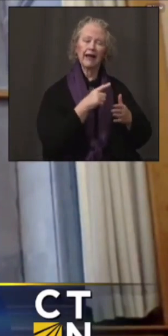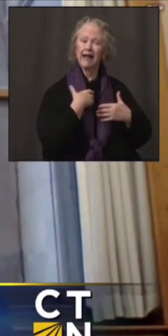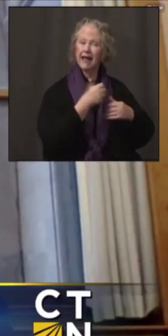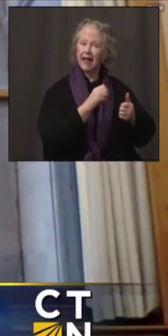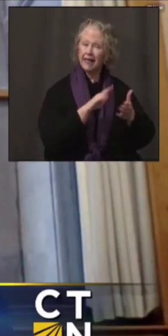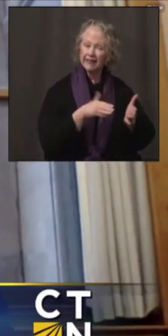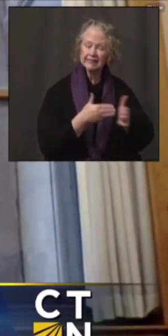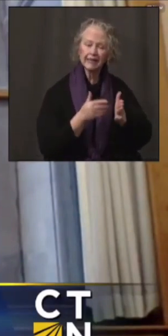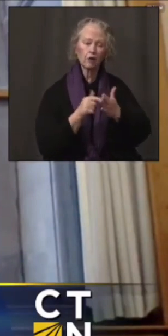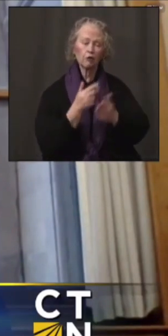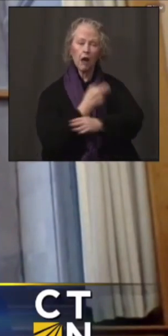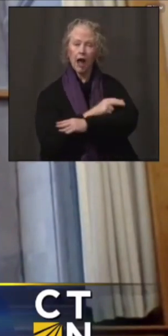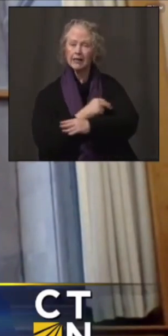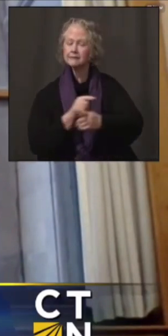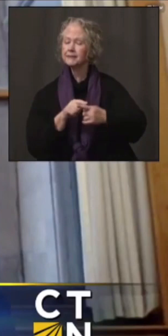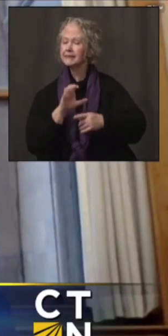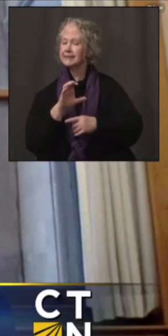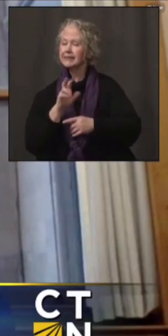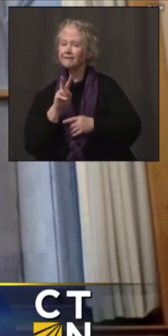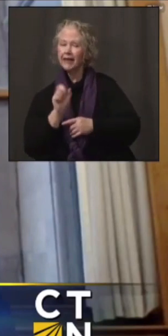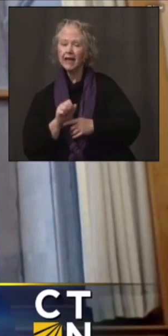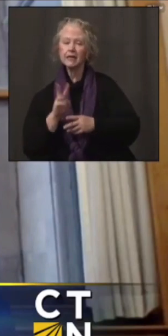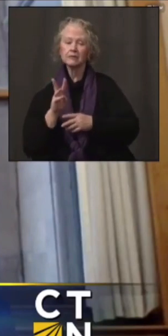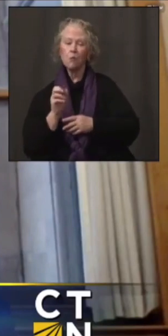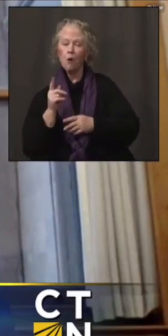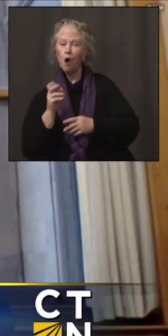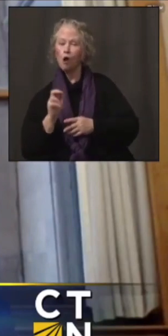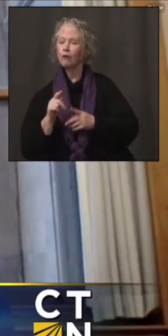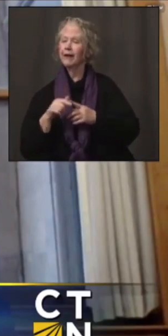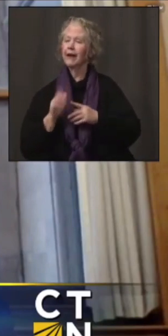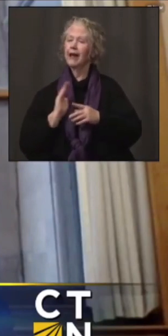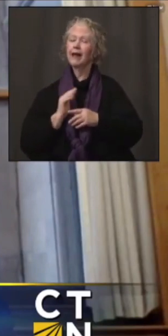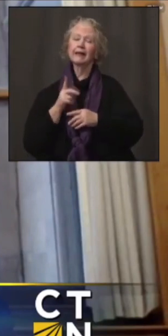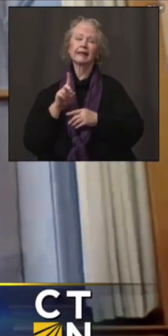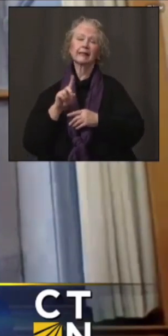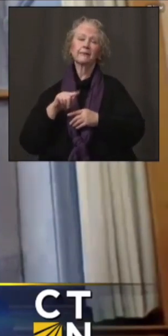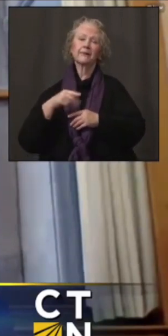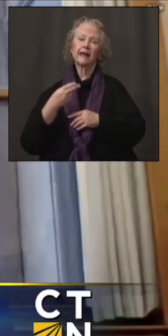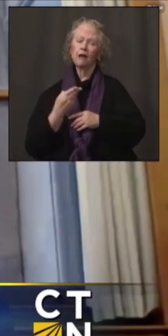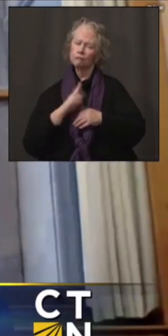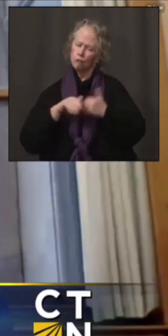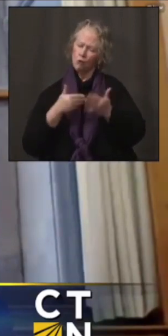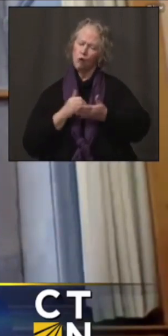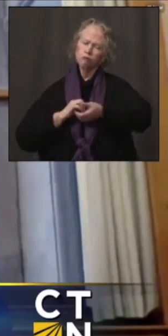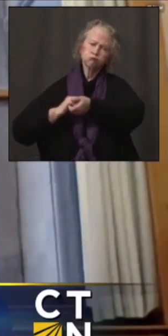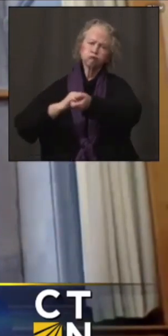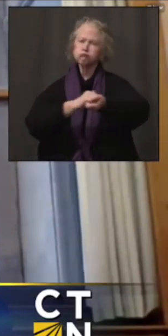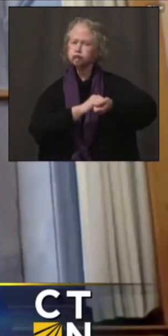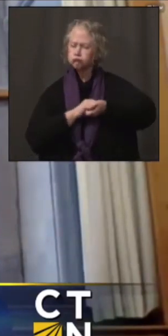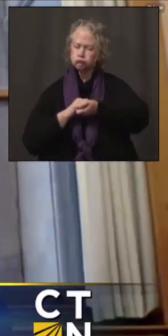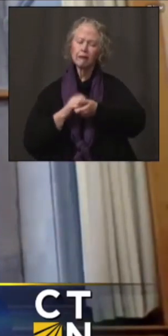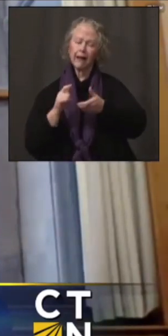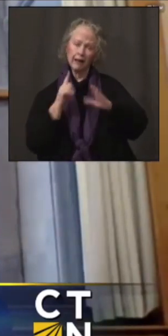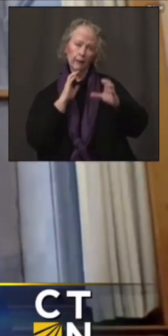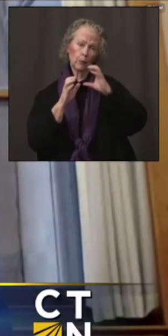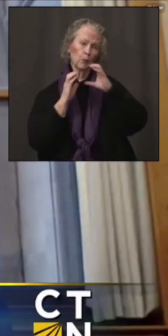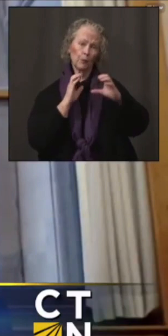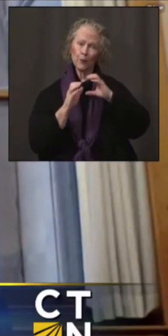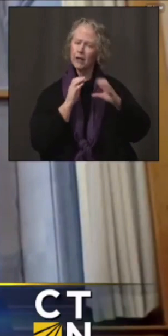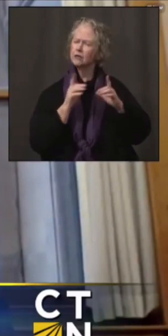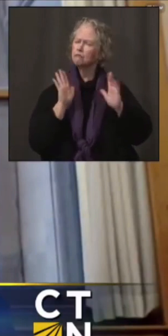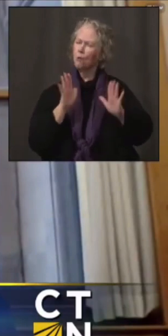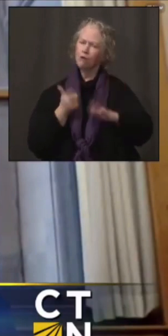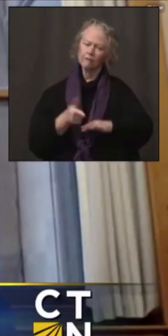departments, CVS, Walgreens, and our State Department of Public Health has been really strong. And the communication, as the commissioner just mentioned, has been